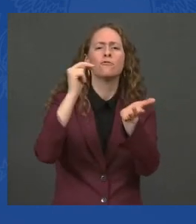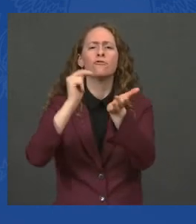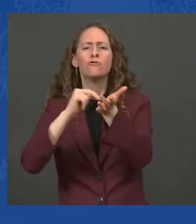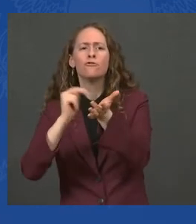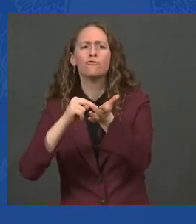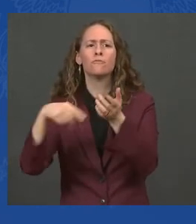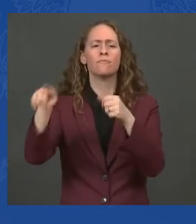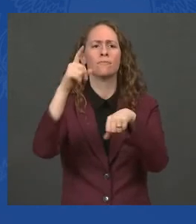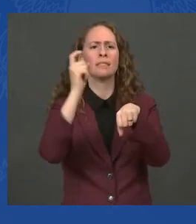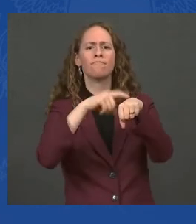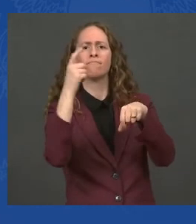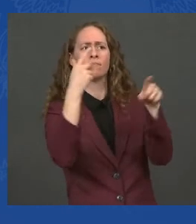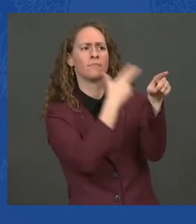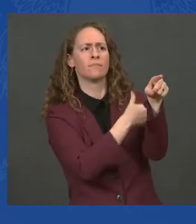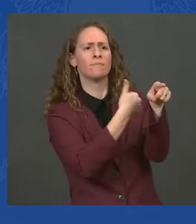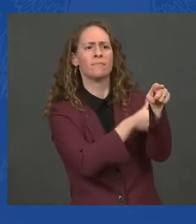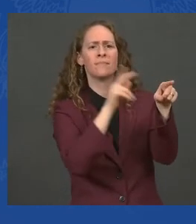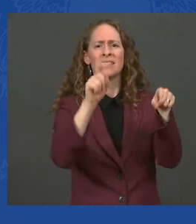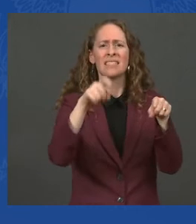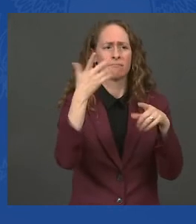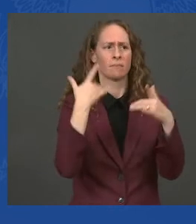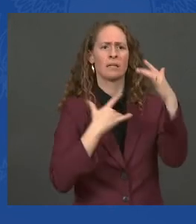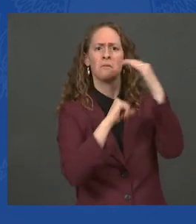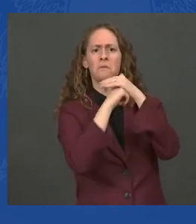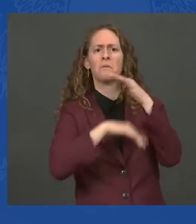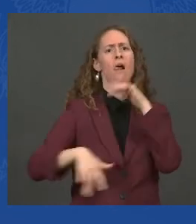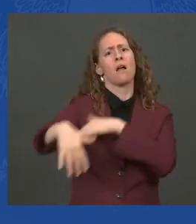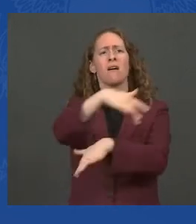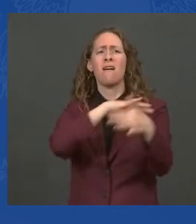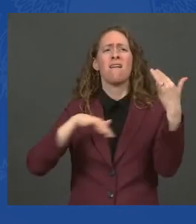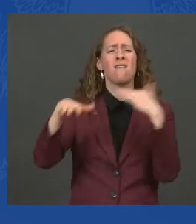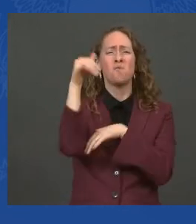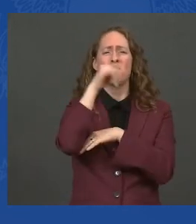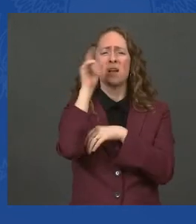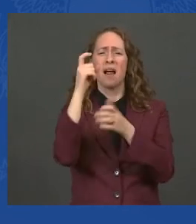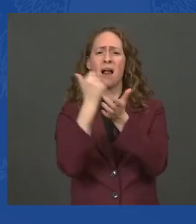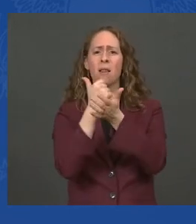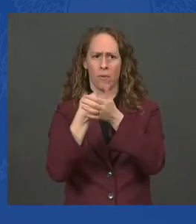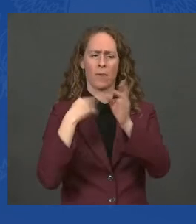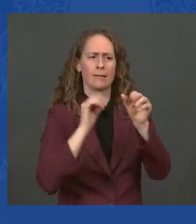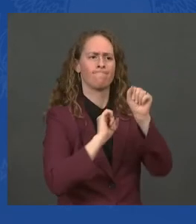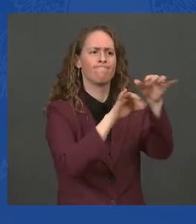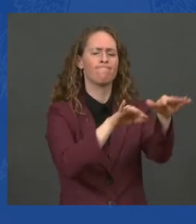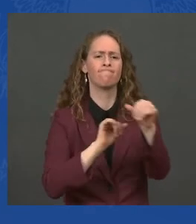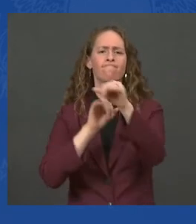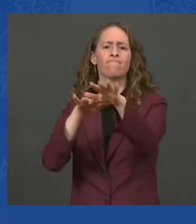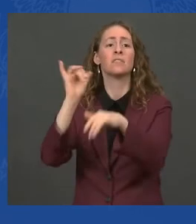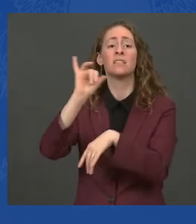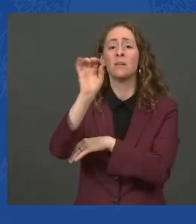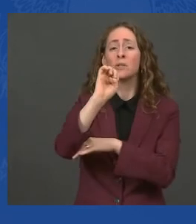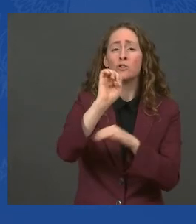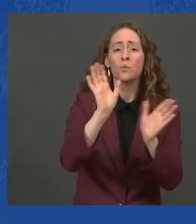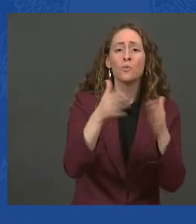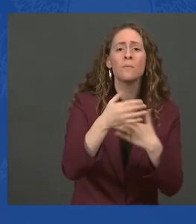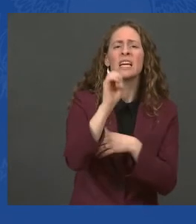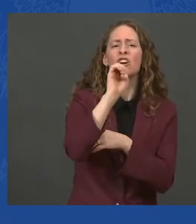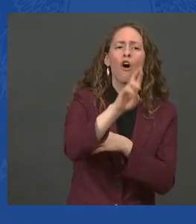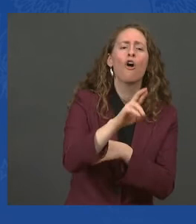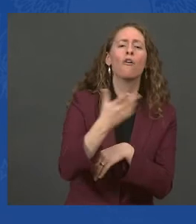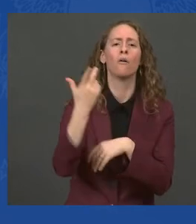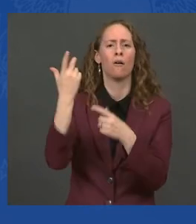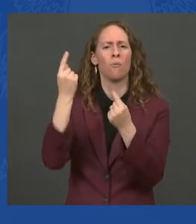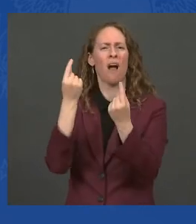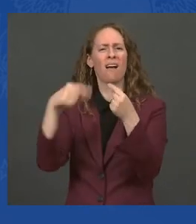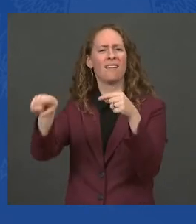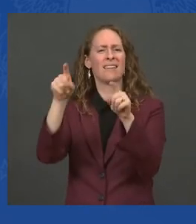for their emergency rooms, their intensive care units, to get help to them as they need it. And we're about tripling the number of those